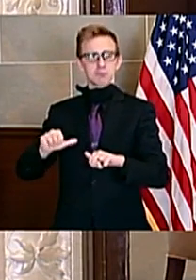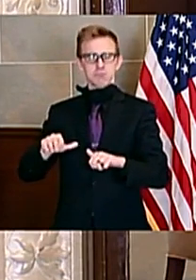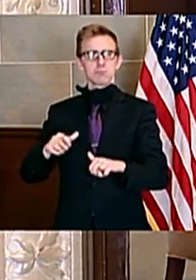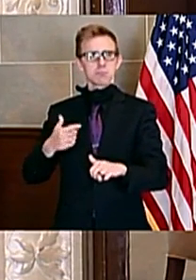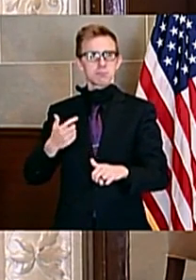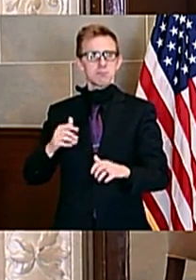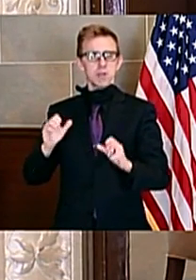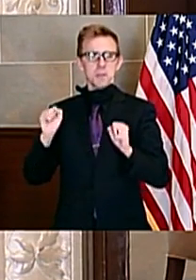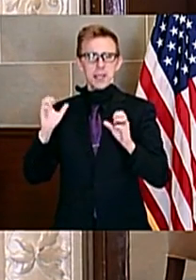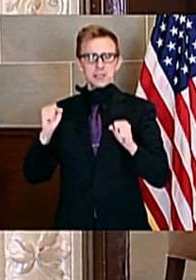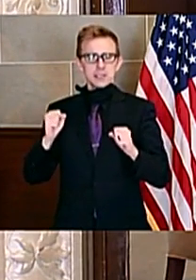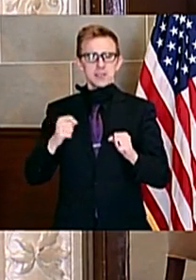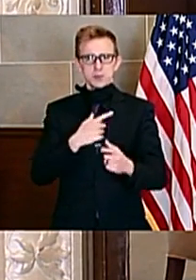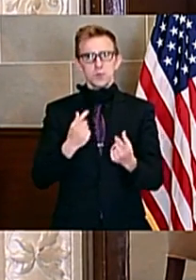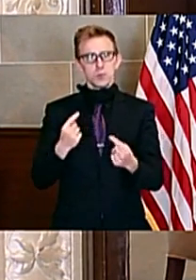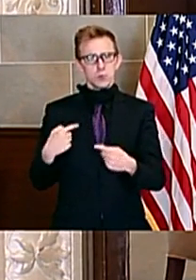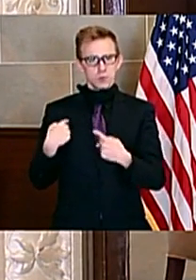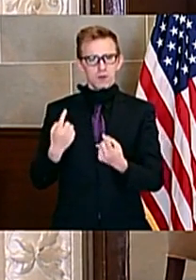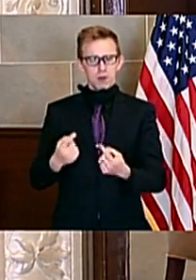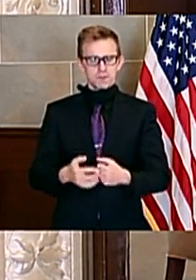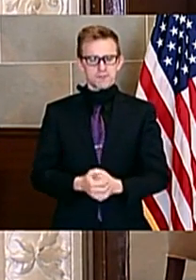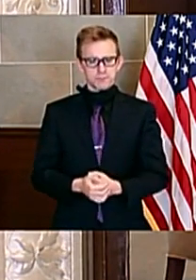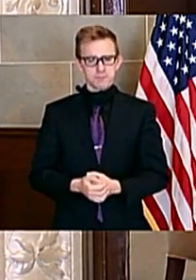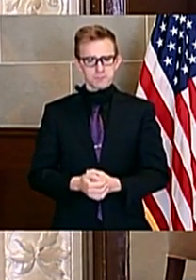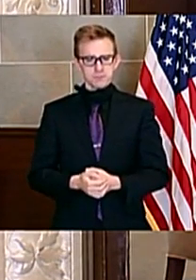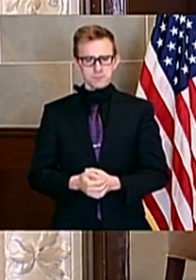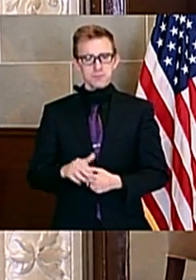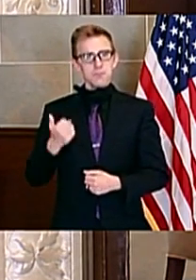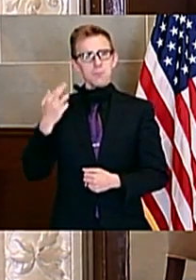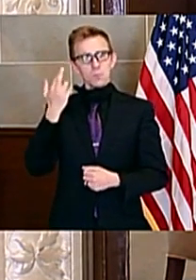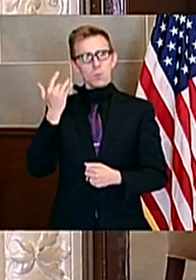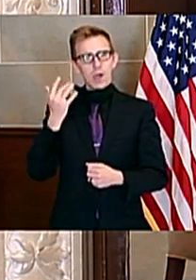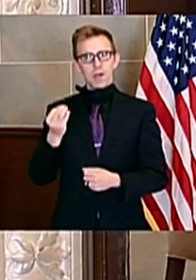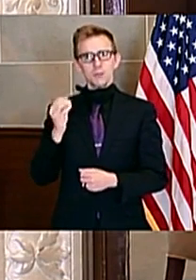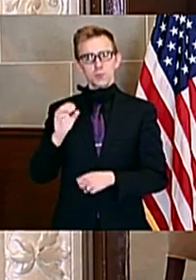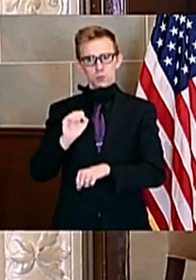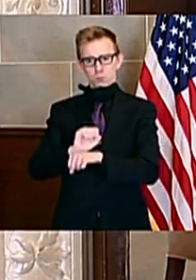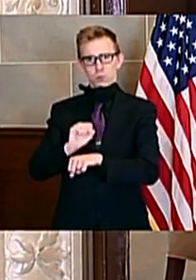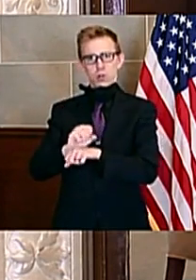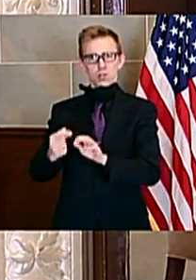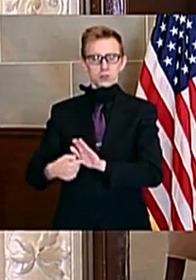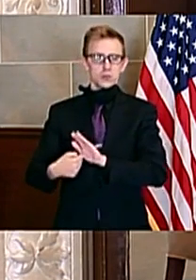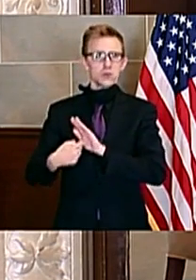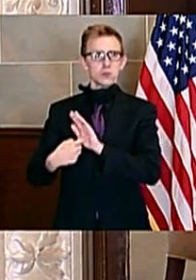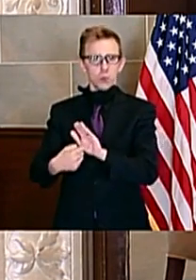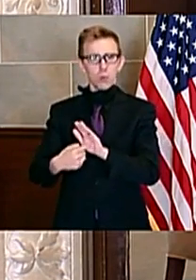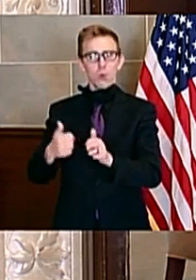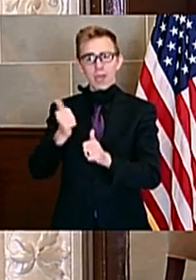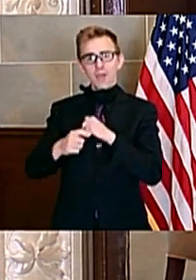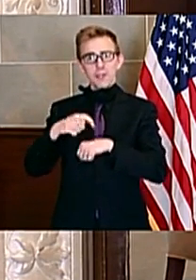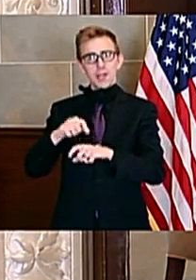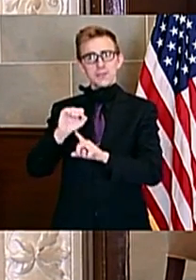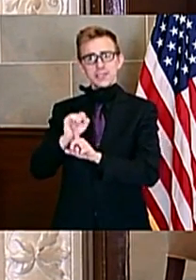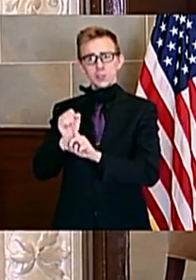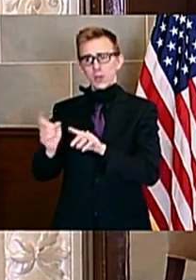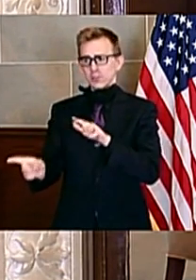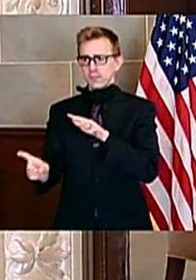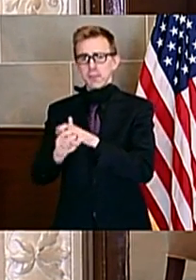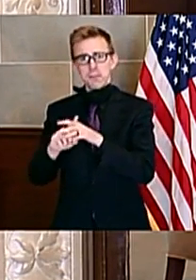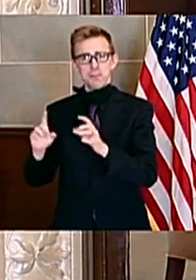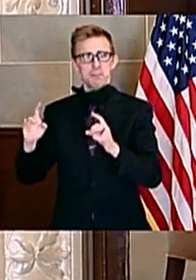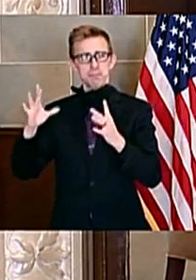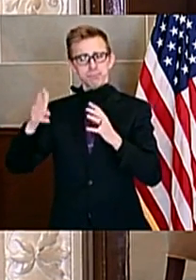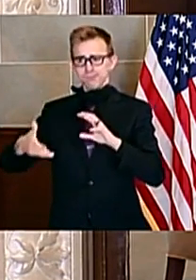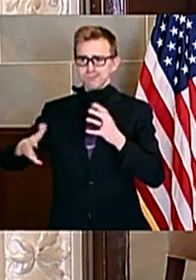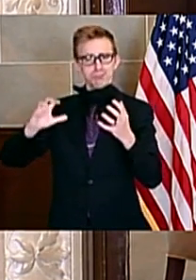It's just another one of those reasons why Missouri's work ethic showcases every time we get into situations like that. So